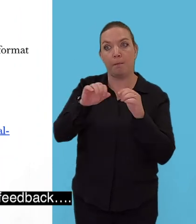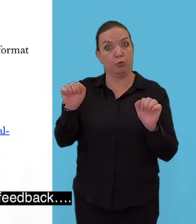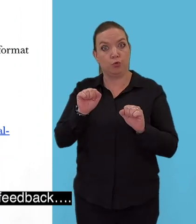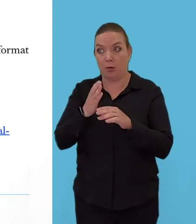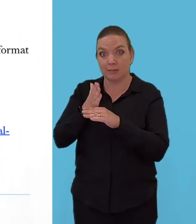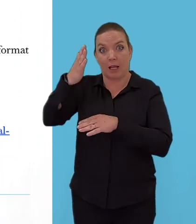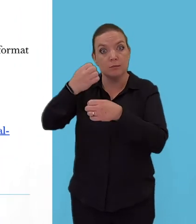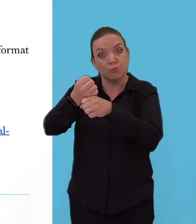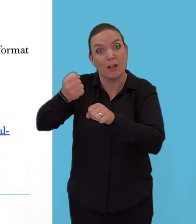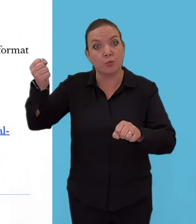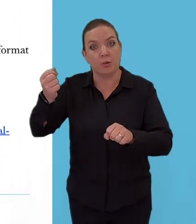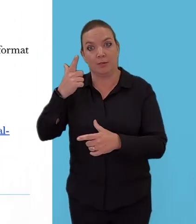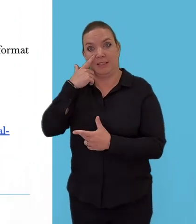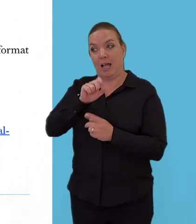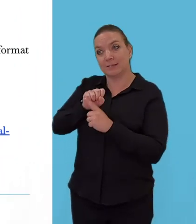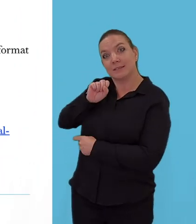tailored feedback.